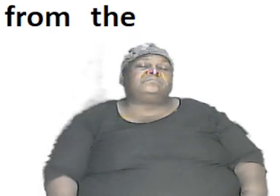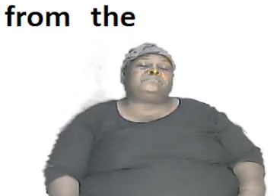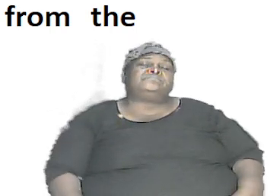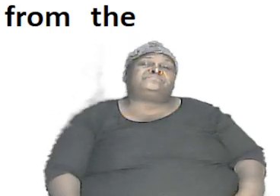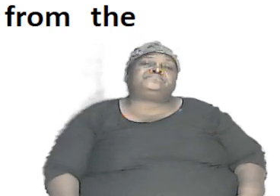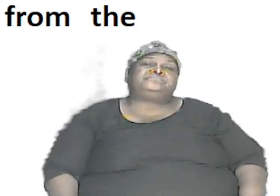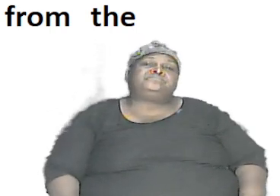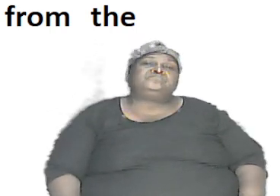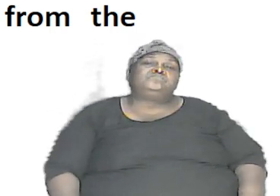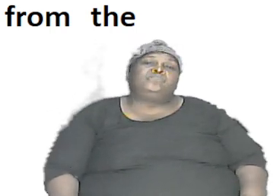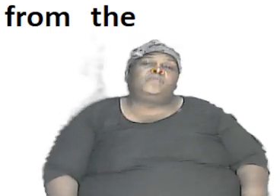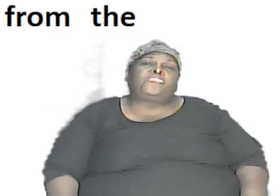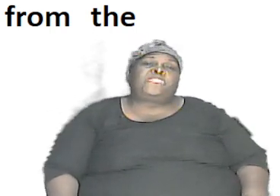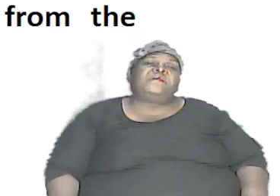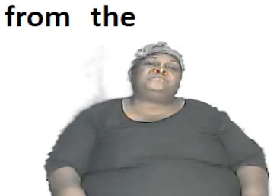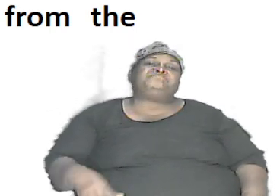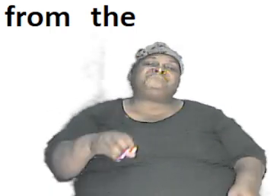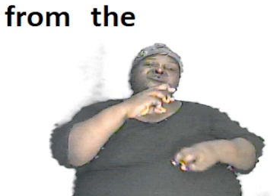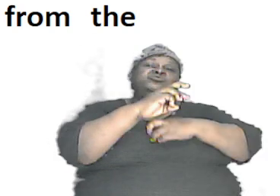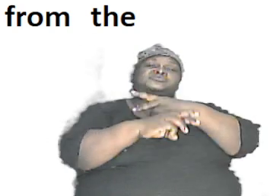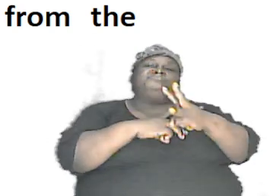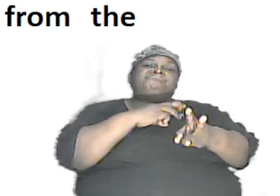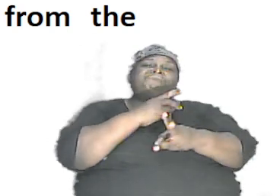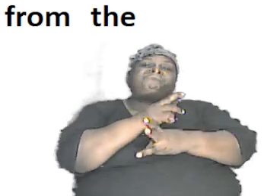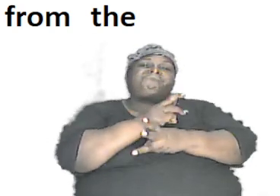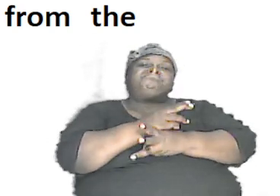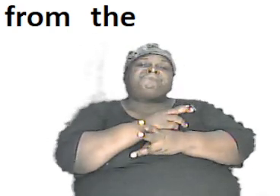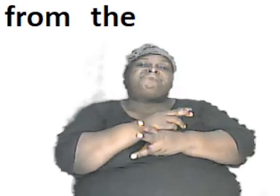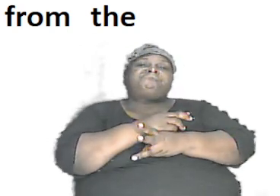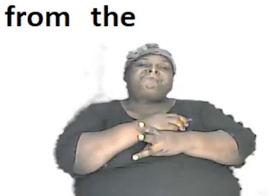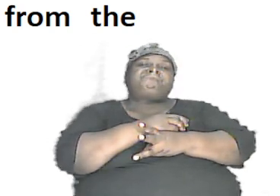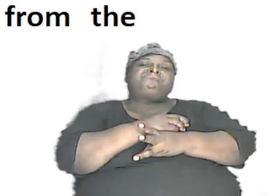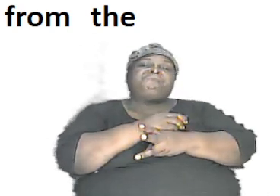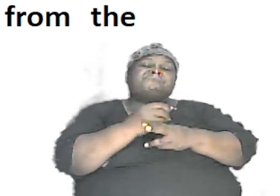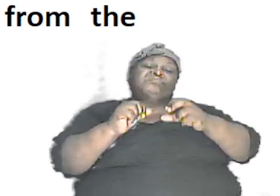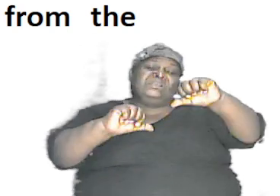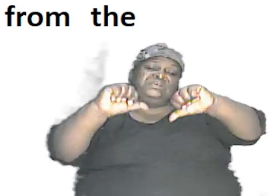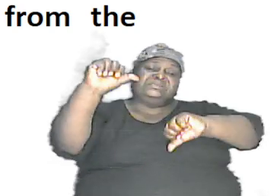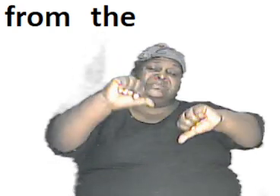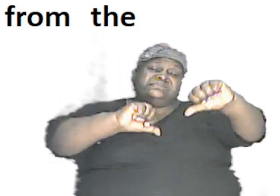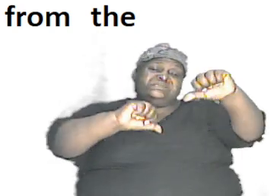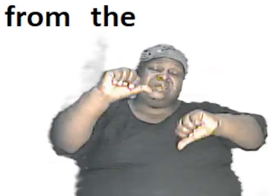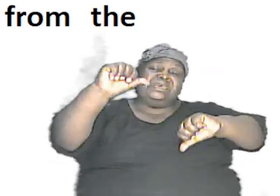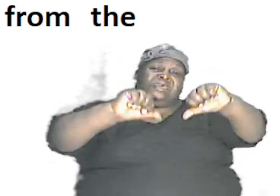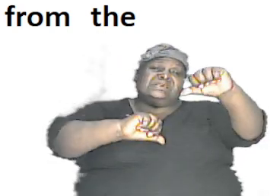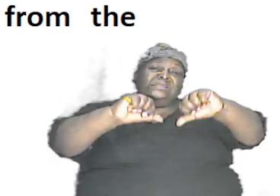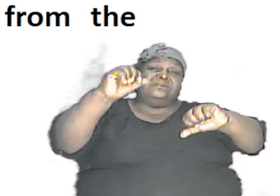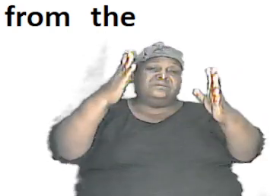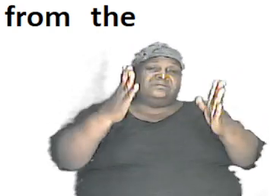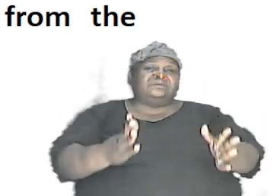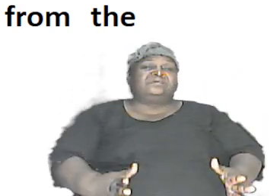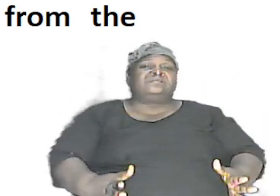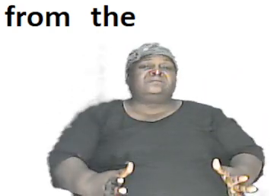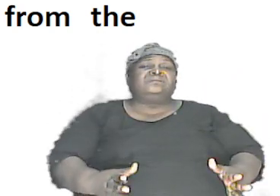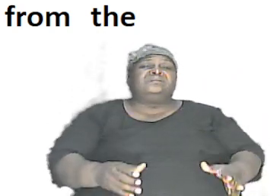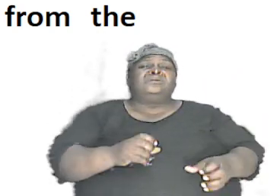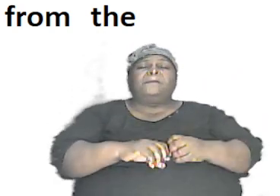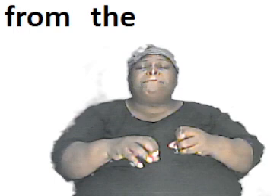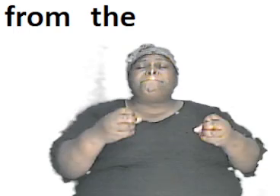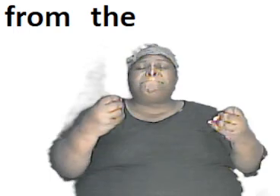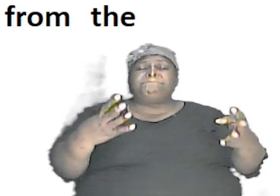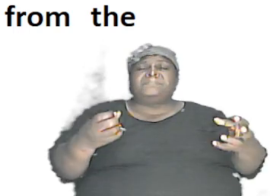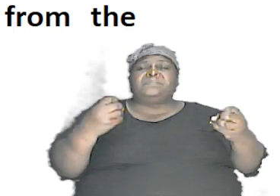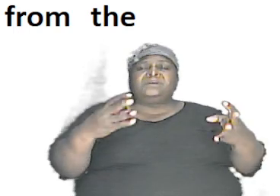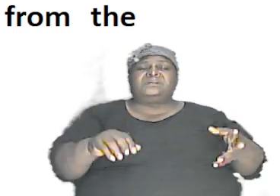the secular world this includes the scientists this includes so many others